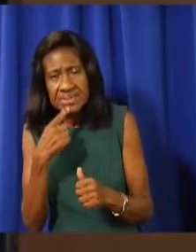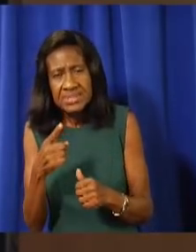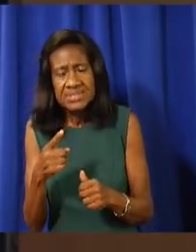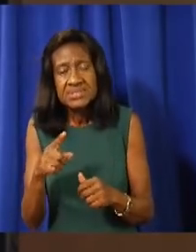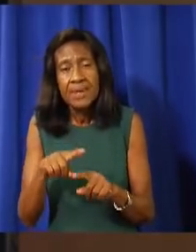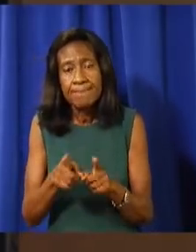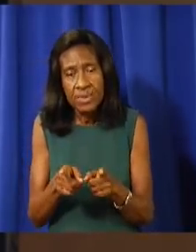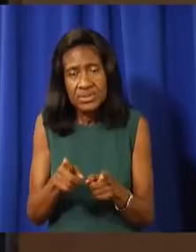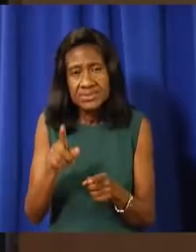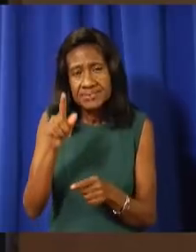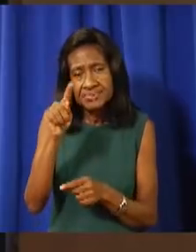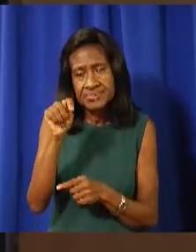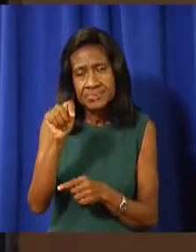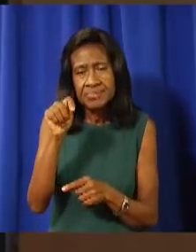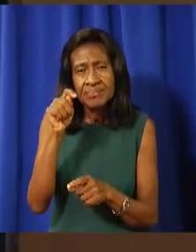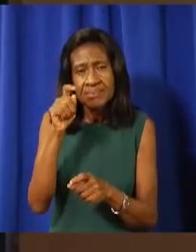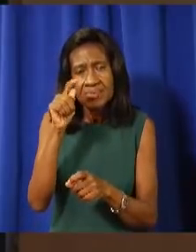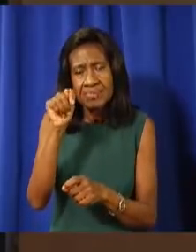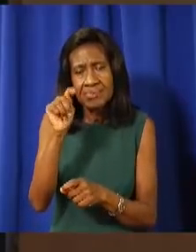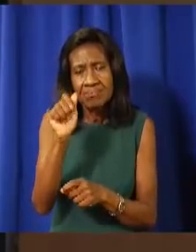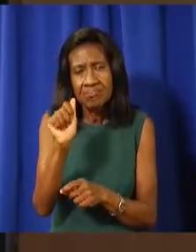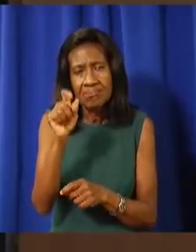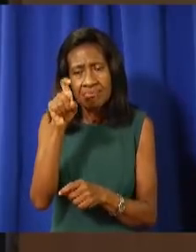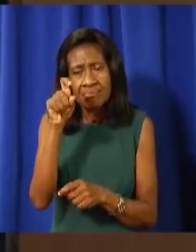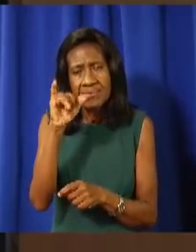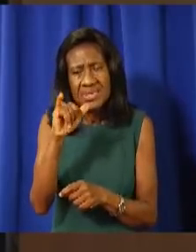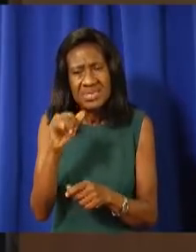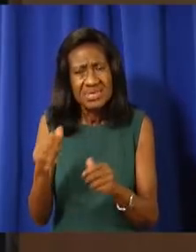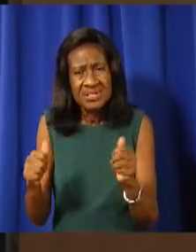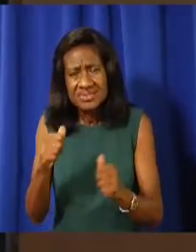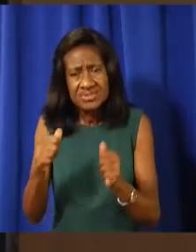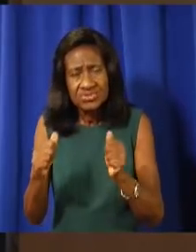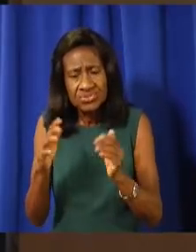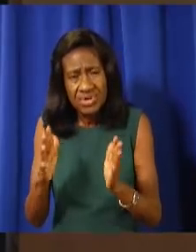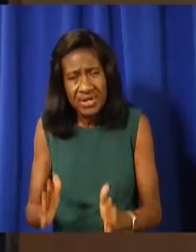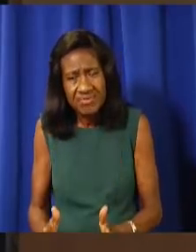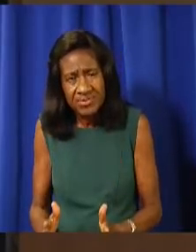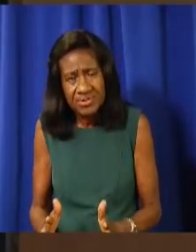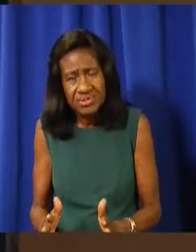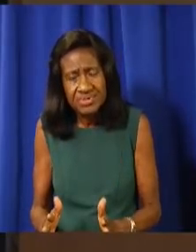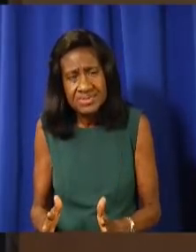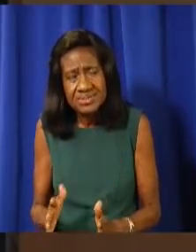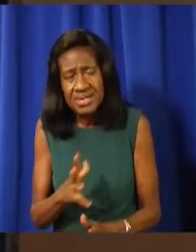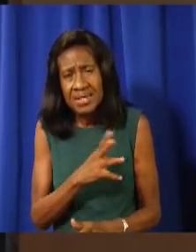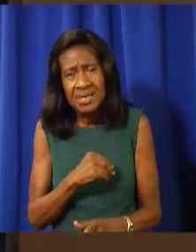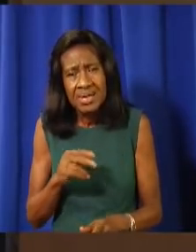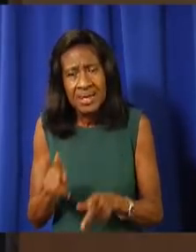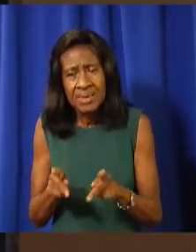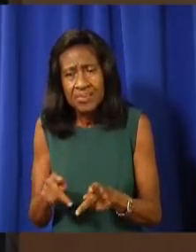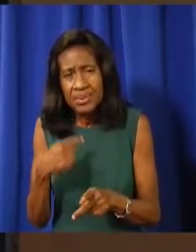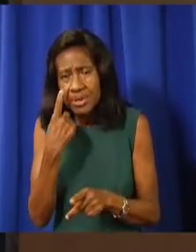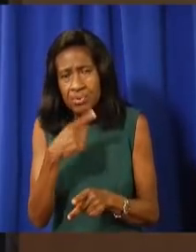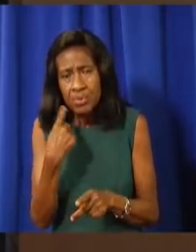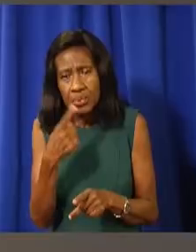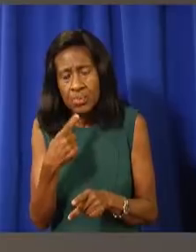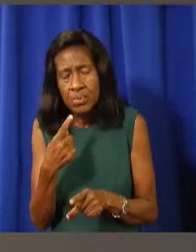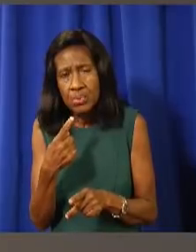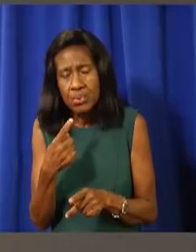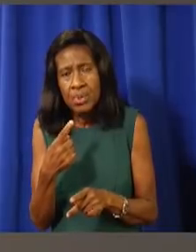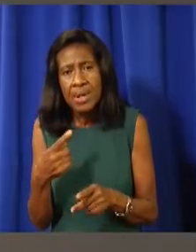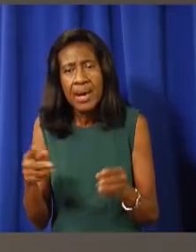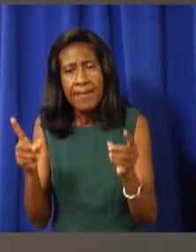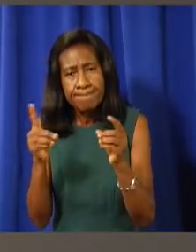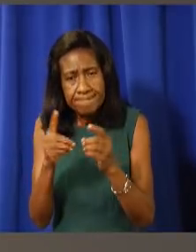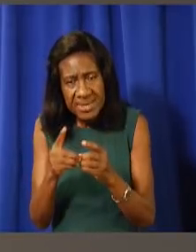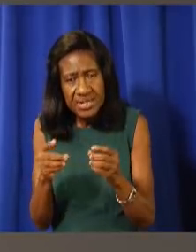but definitely the food delivery people will be one of those groups that will definitely consider, if that's on a regular basis. Okay.